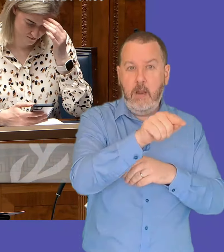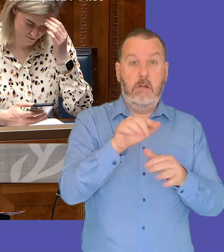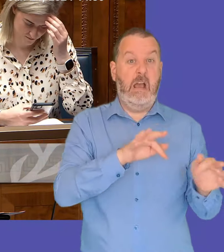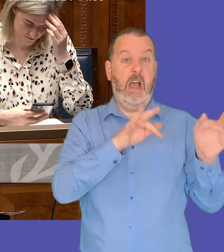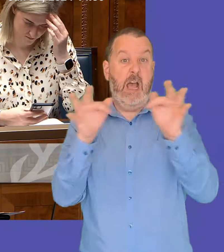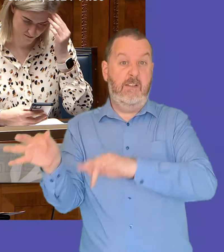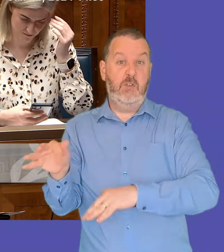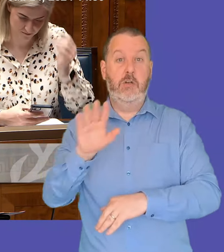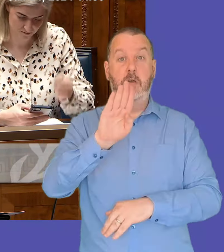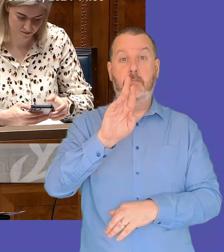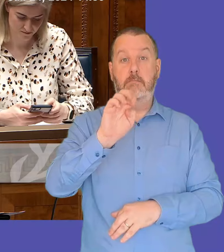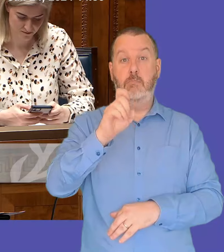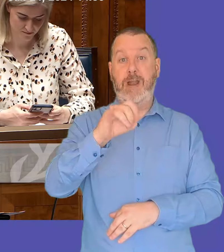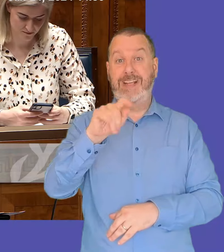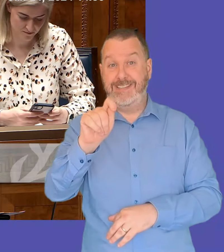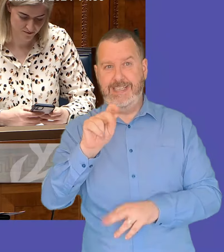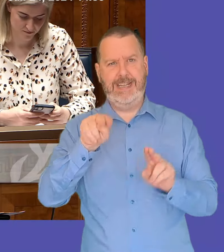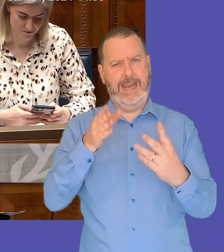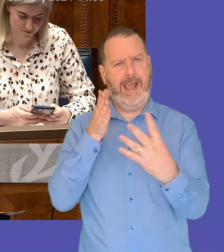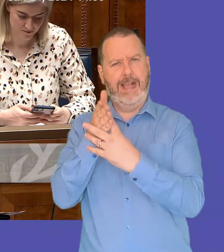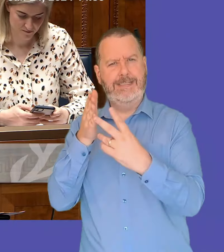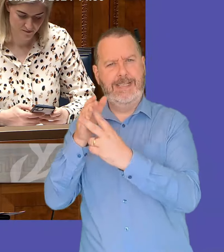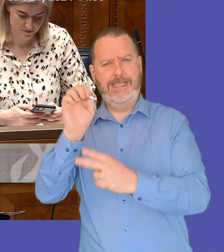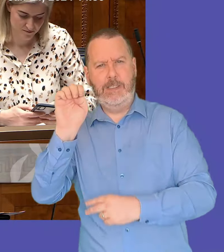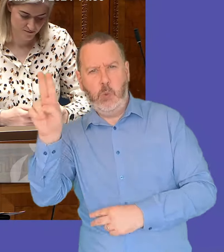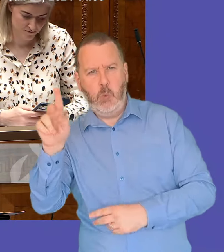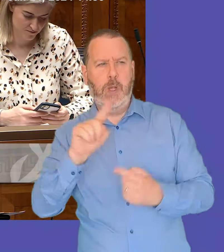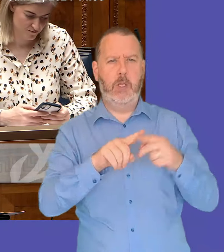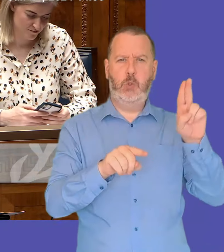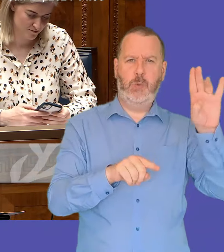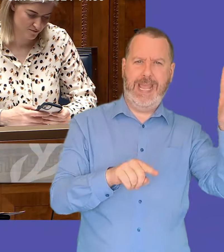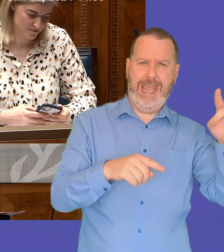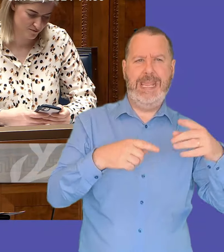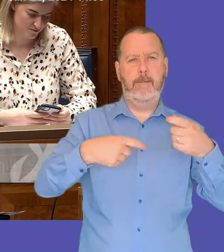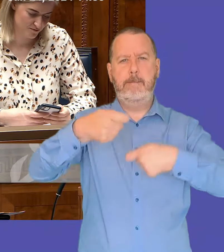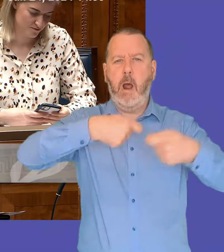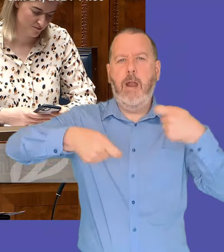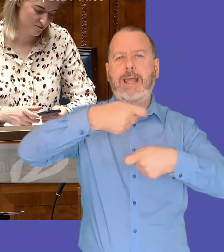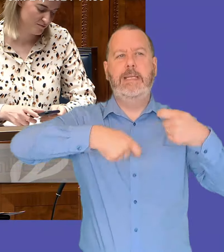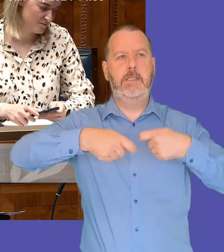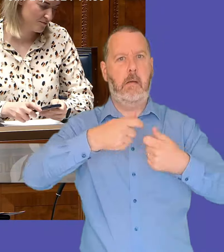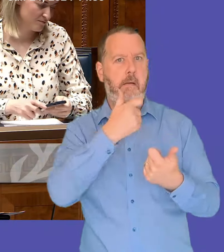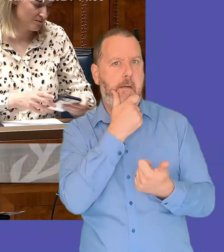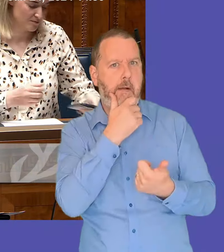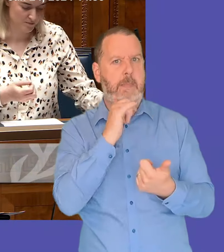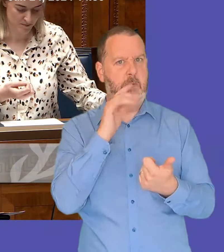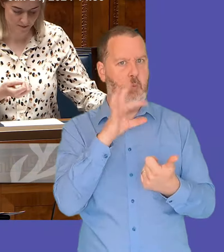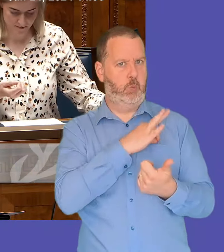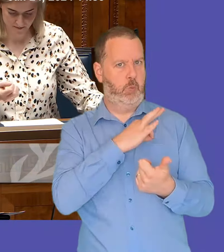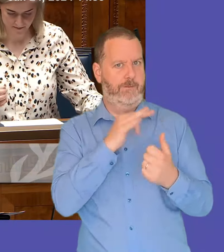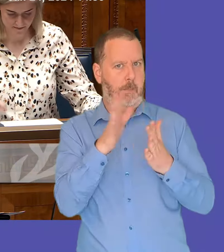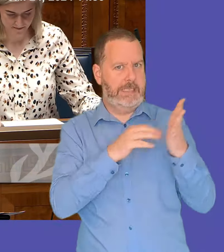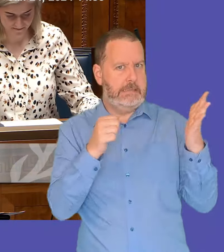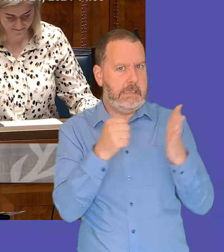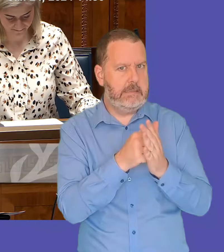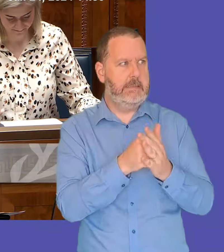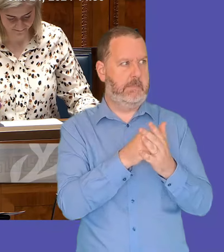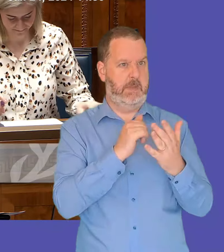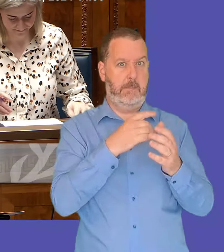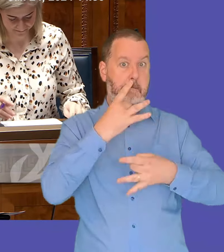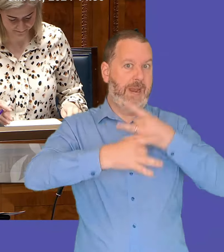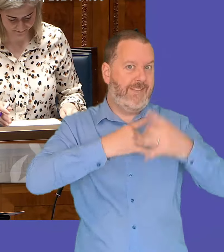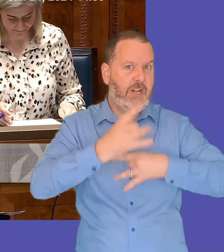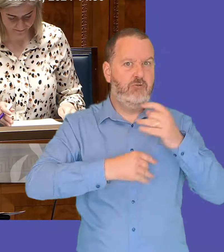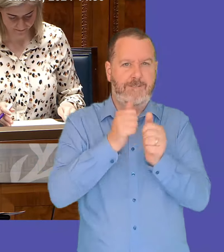access to both the british and the eu market what what markets does that open up for us in terms of um manufacturing for example